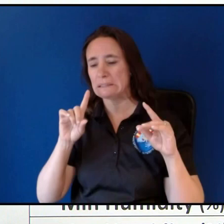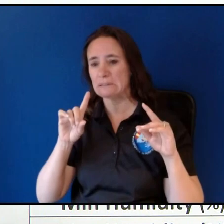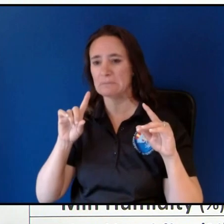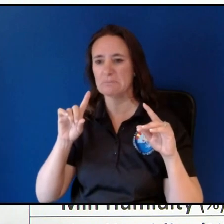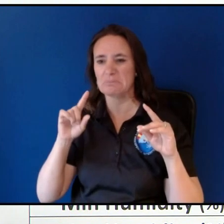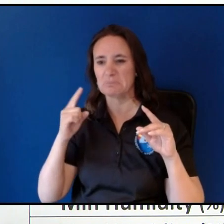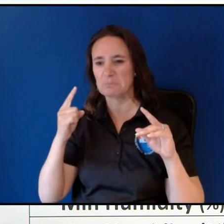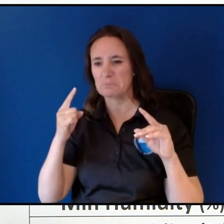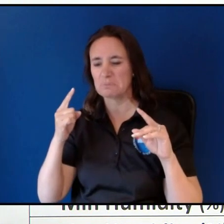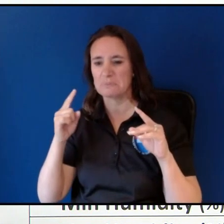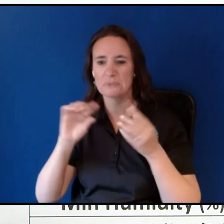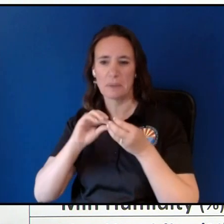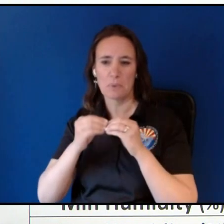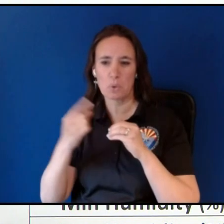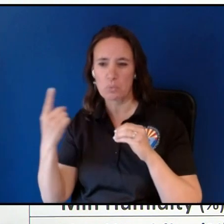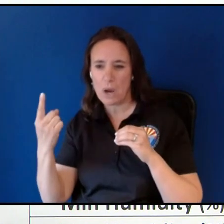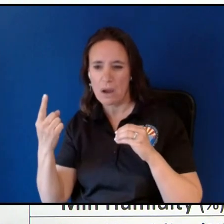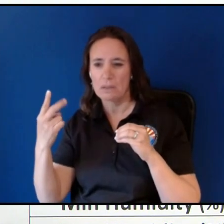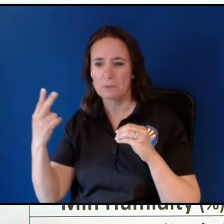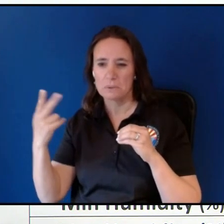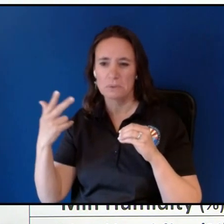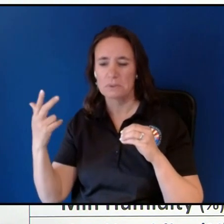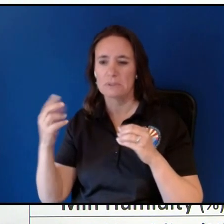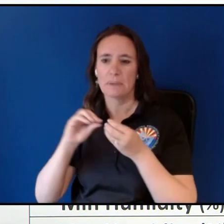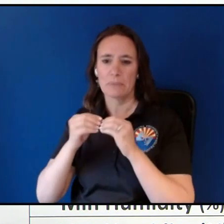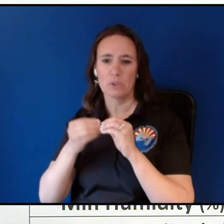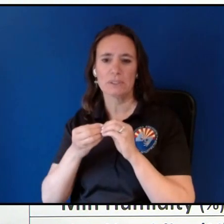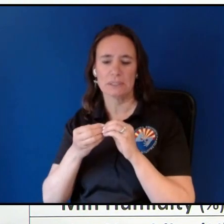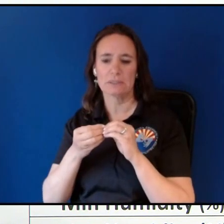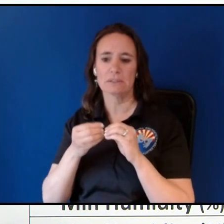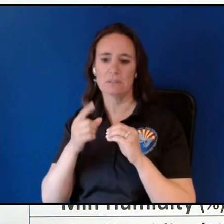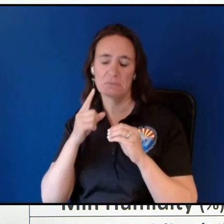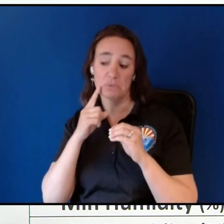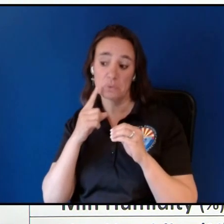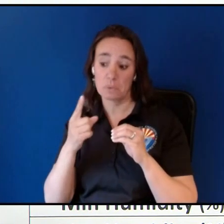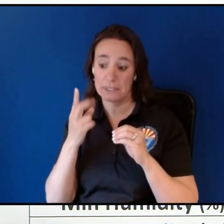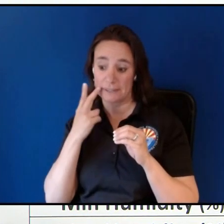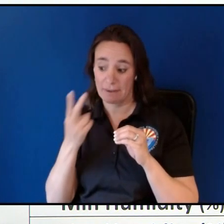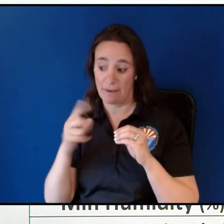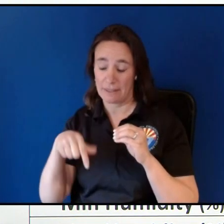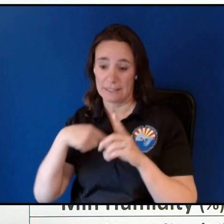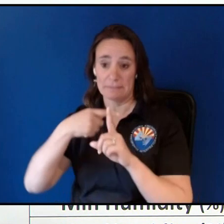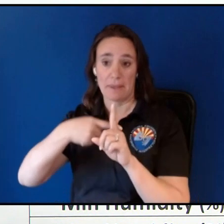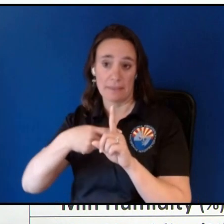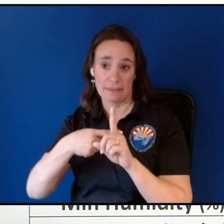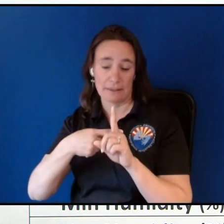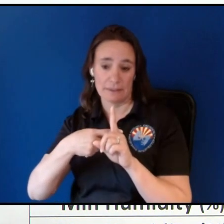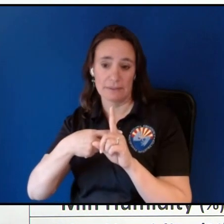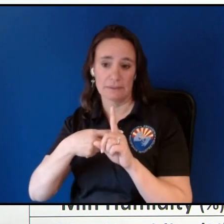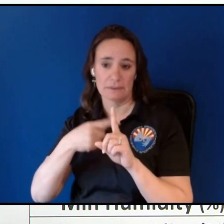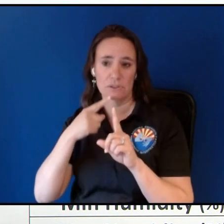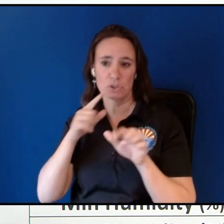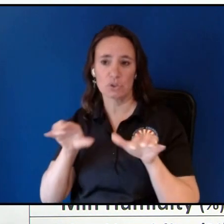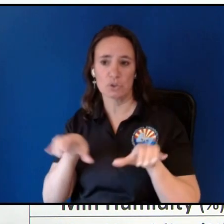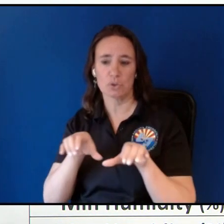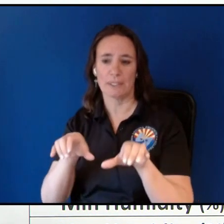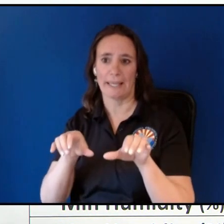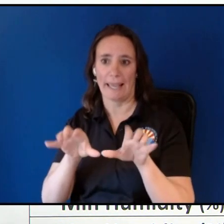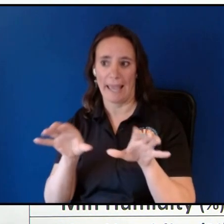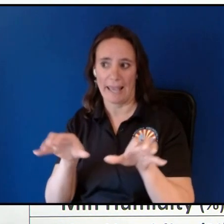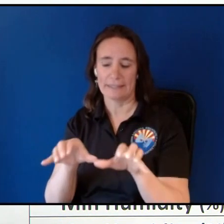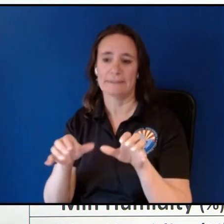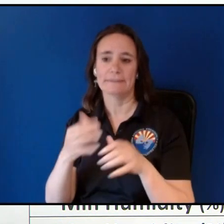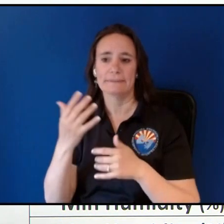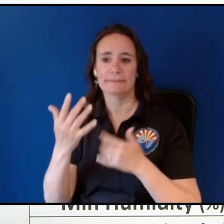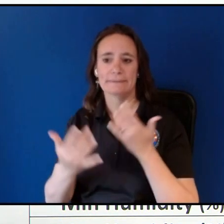we saw that uh pretty frequently earlier this month uh during the um active fire days so it's definitely gonna